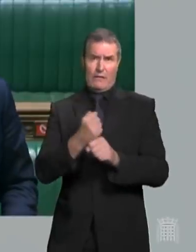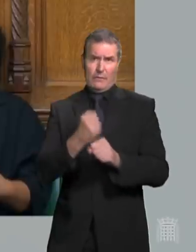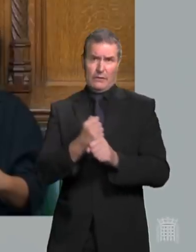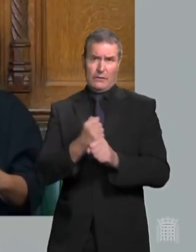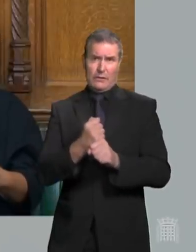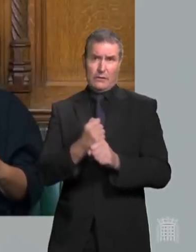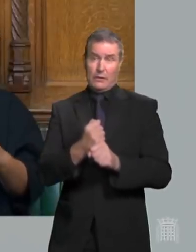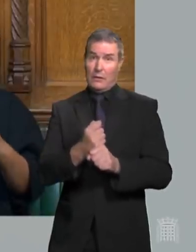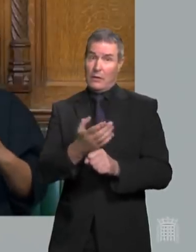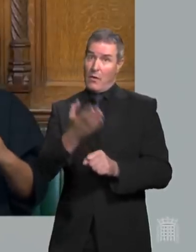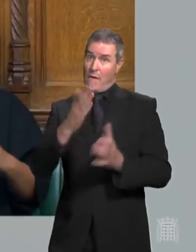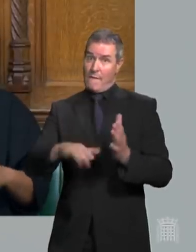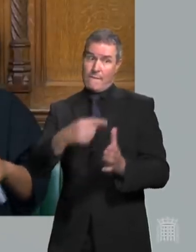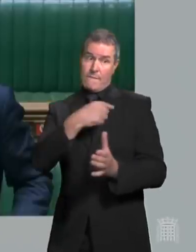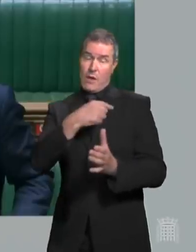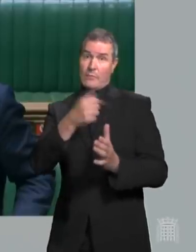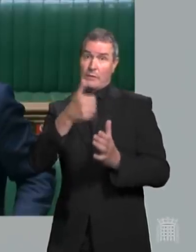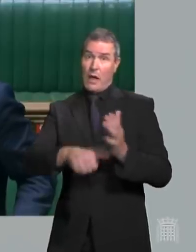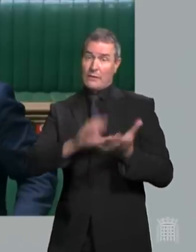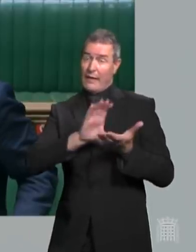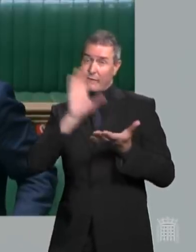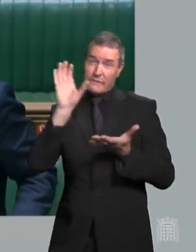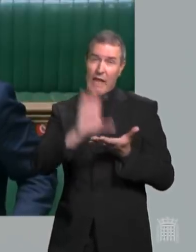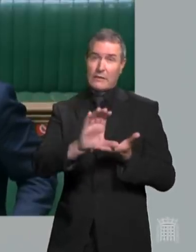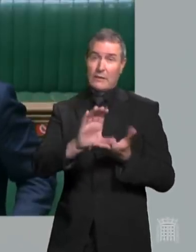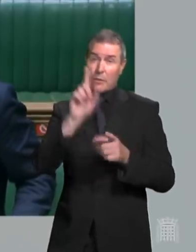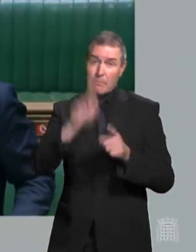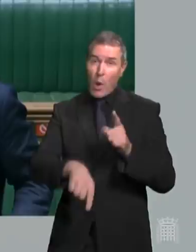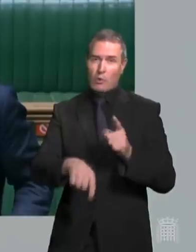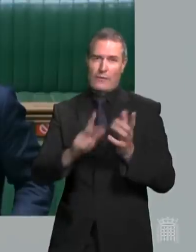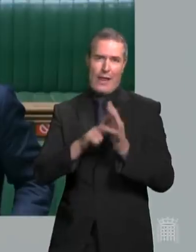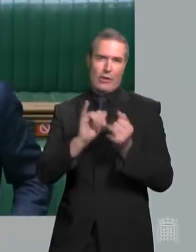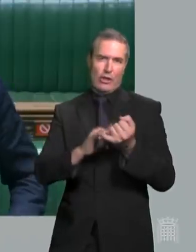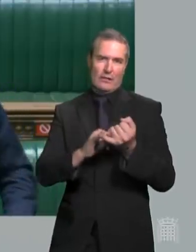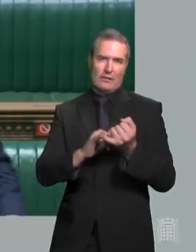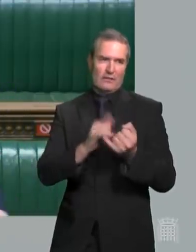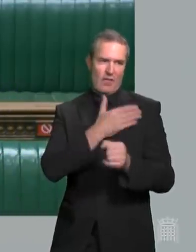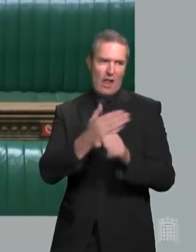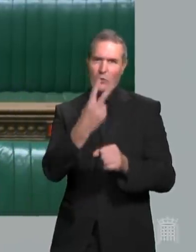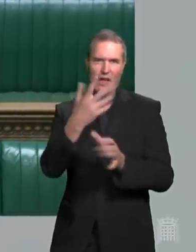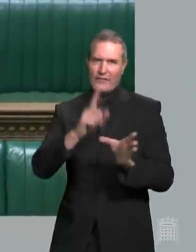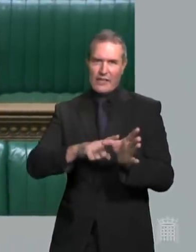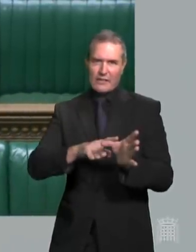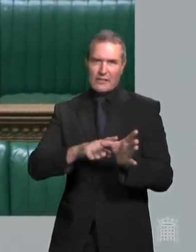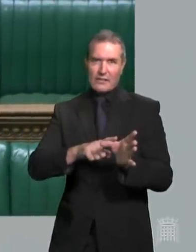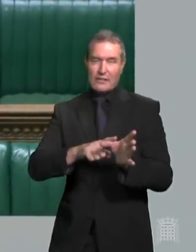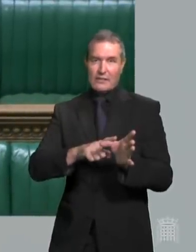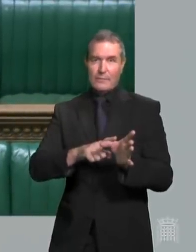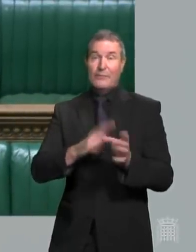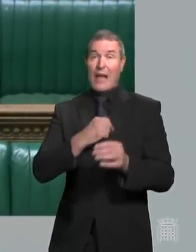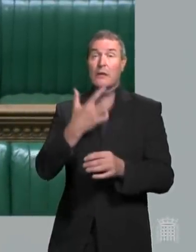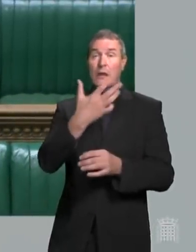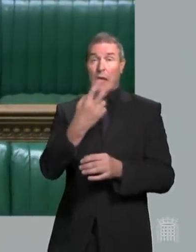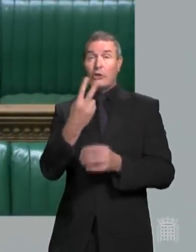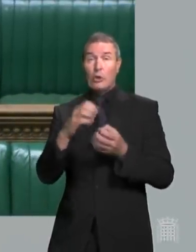from the beginning invested the biggest amount in the NHS for a generation then in the last year we put another £92